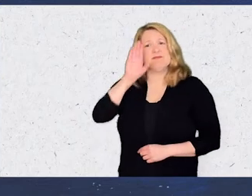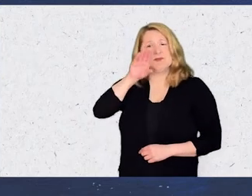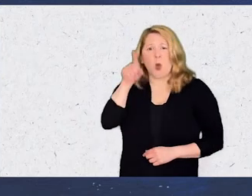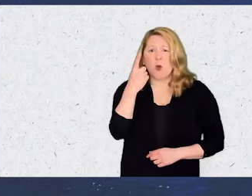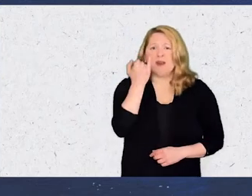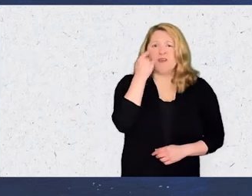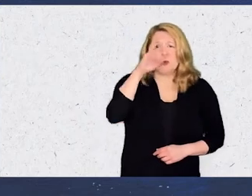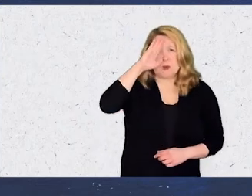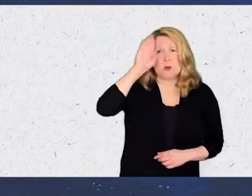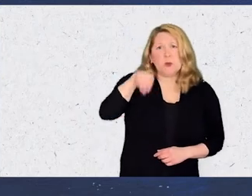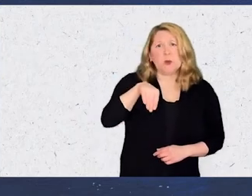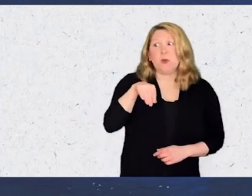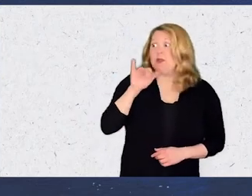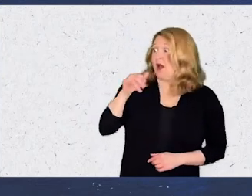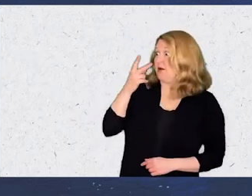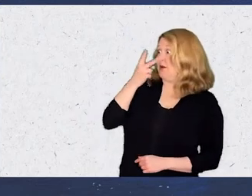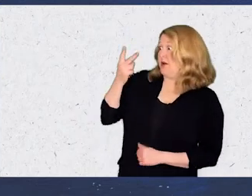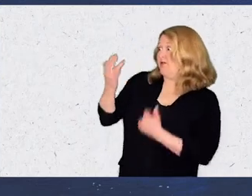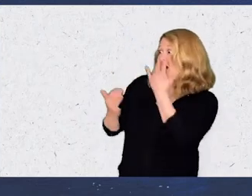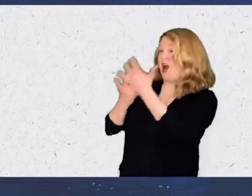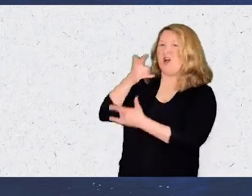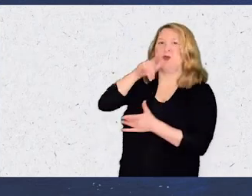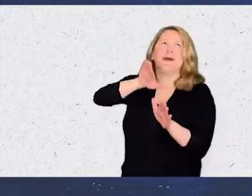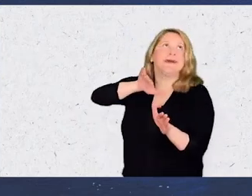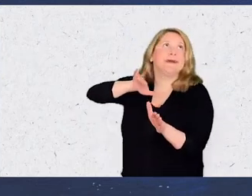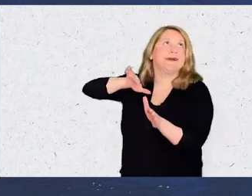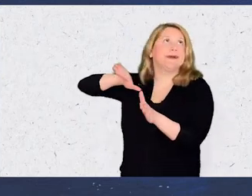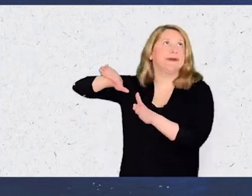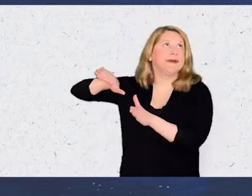This is deal. know you're a fan of the flames.